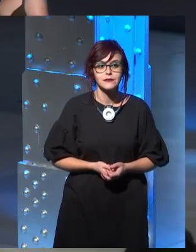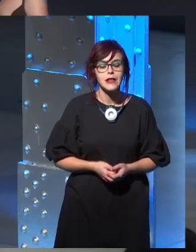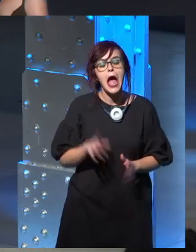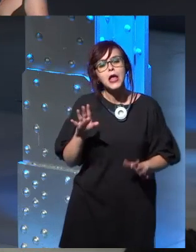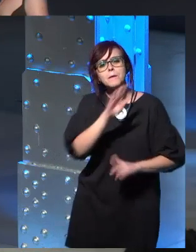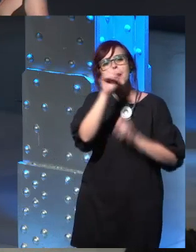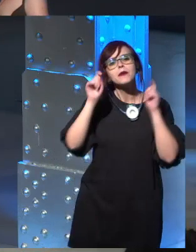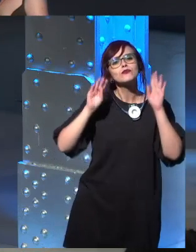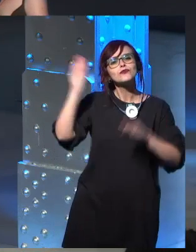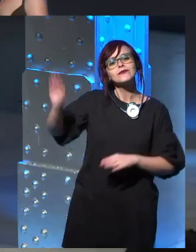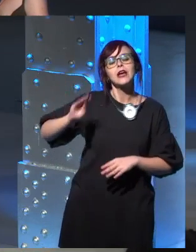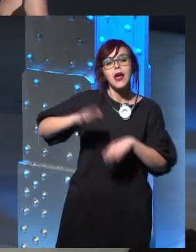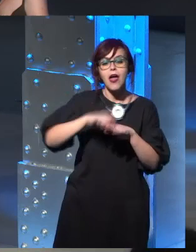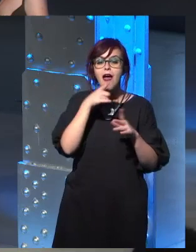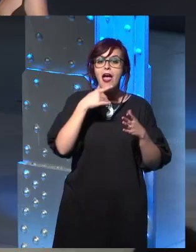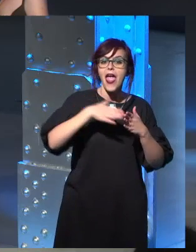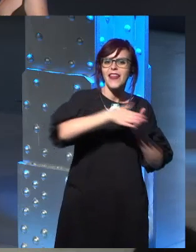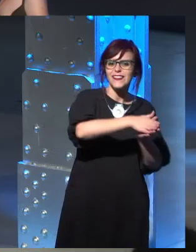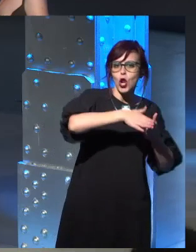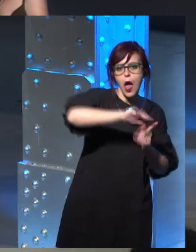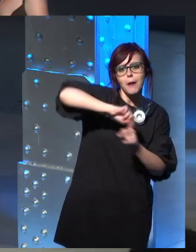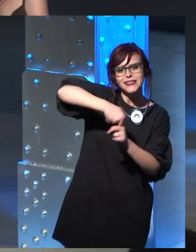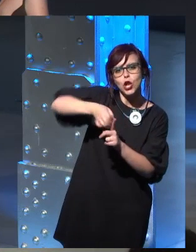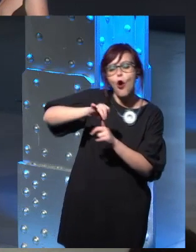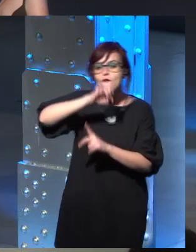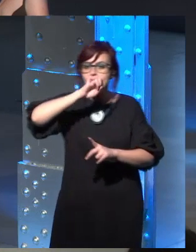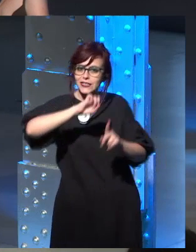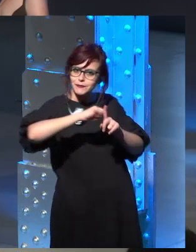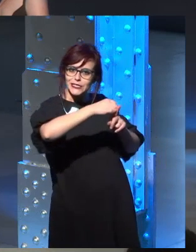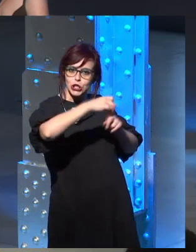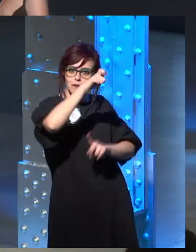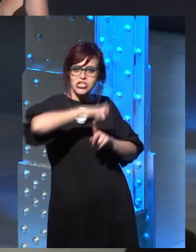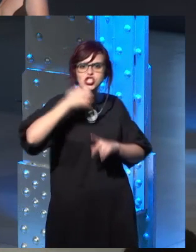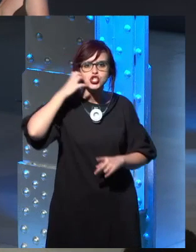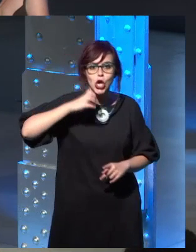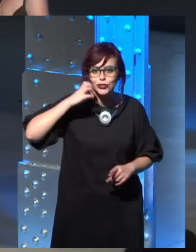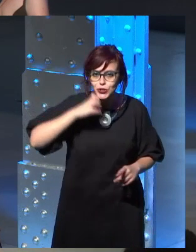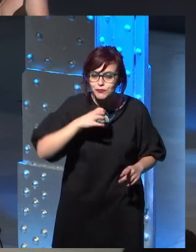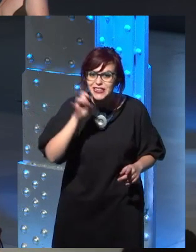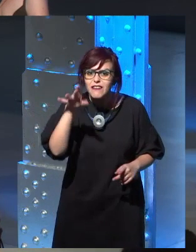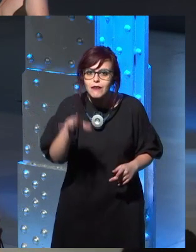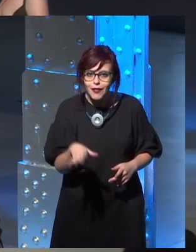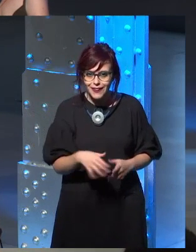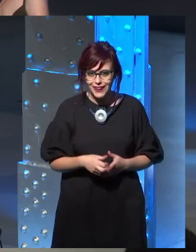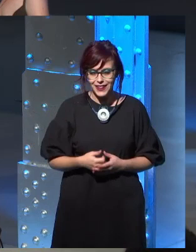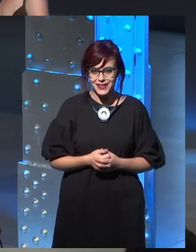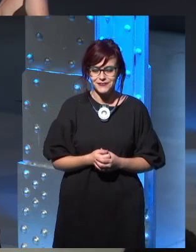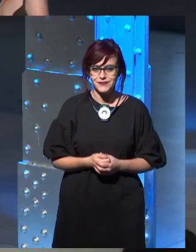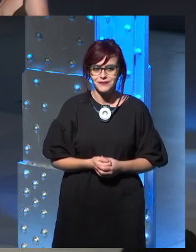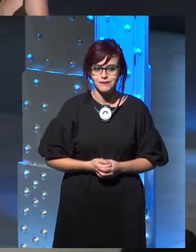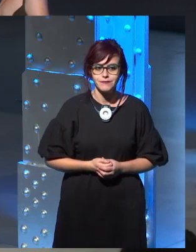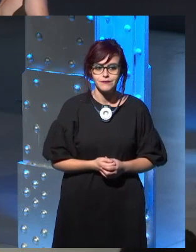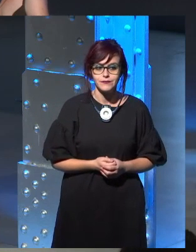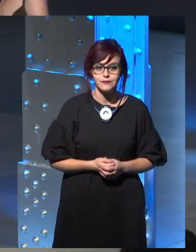who do you think is worse? mean, in this case, the publishing house or the fans? In,